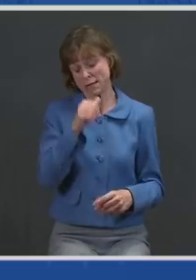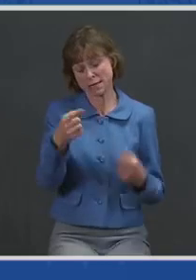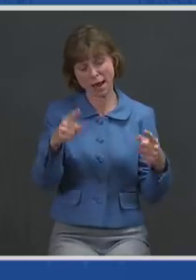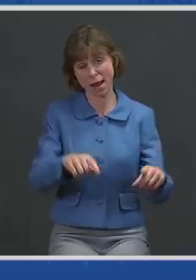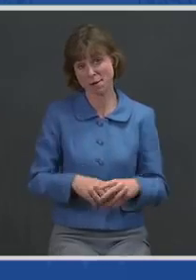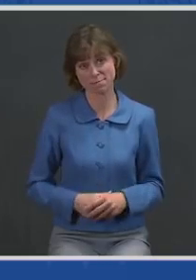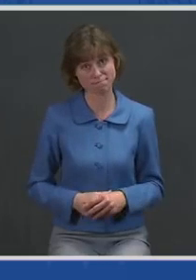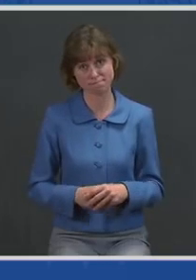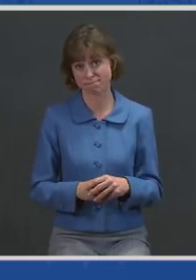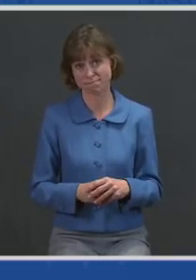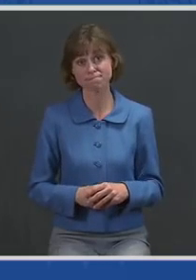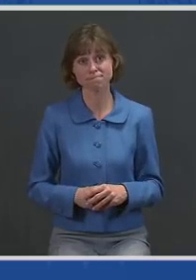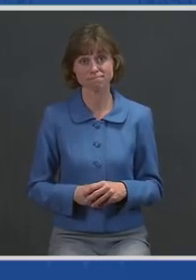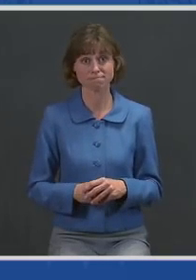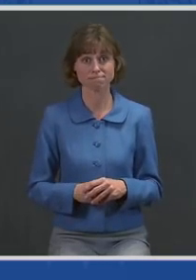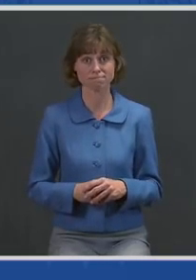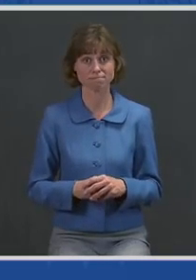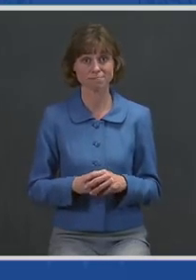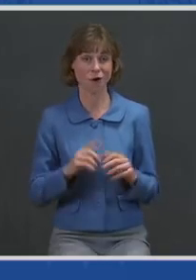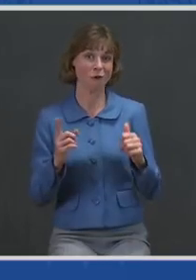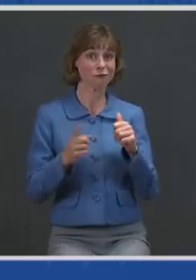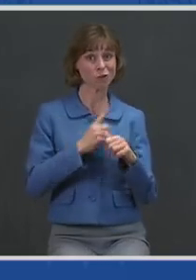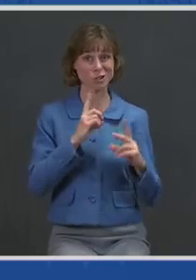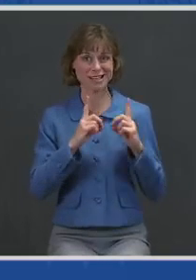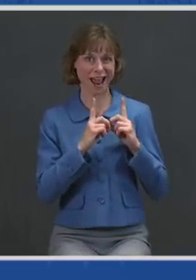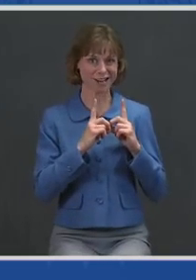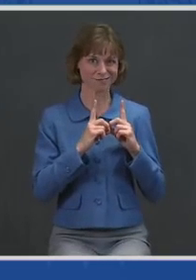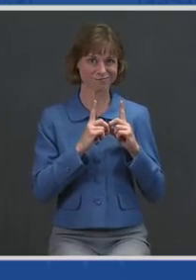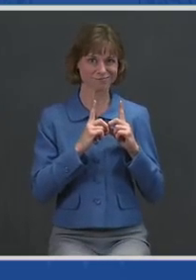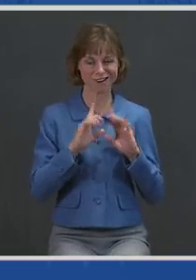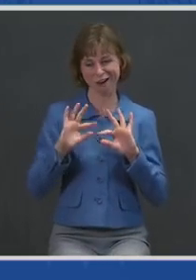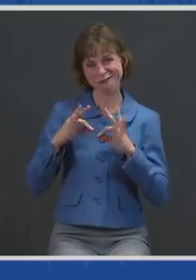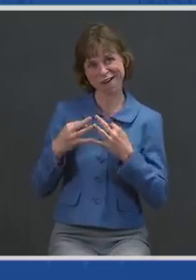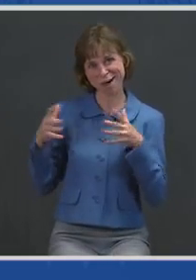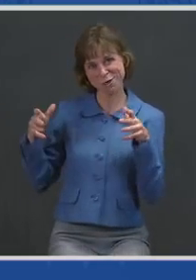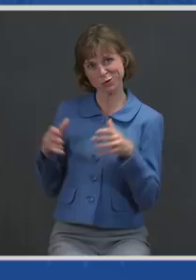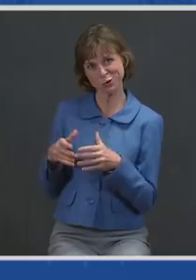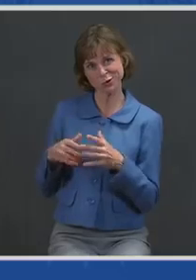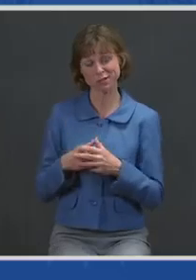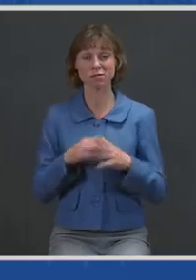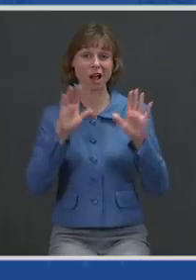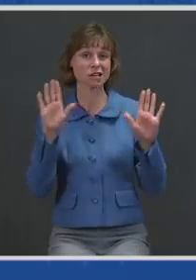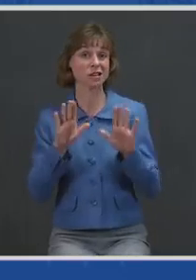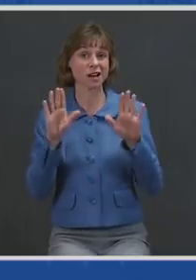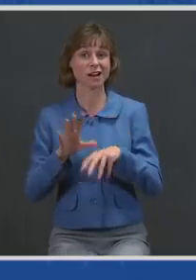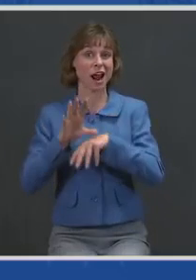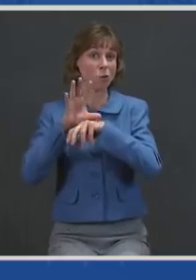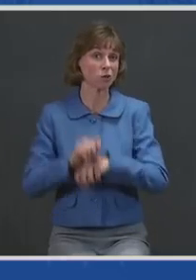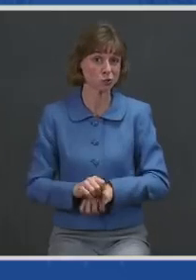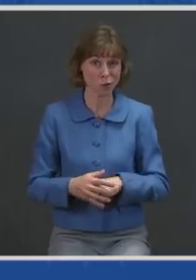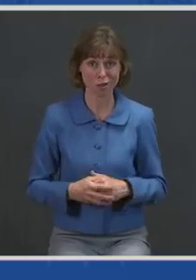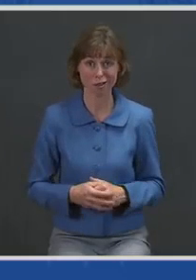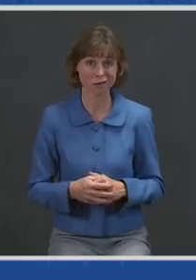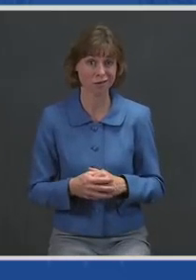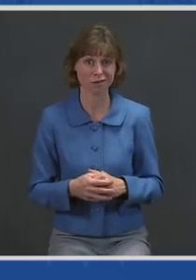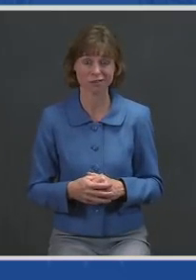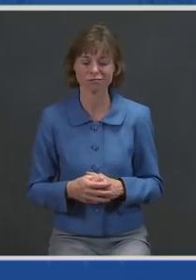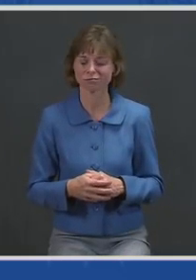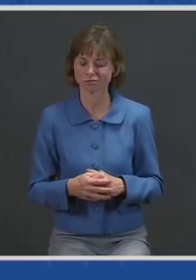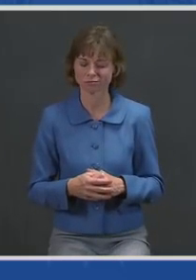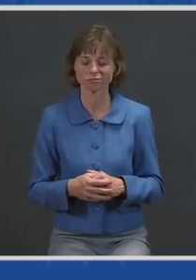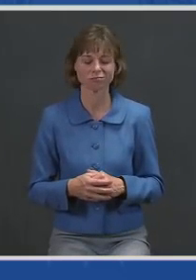first date, the family reunions, the Sunday night rituals, it's all has